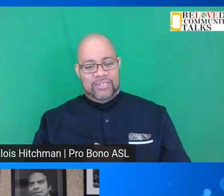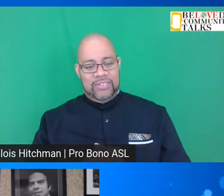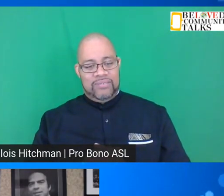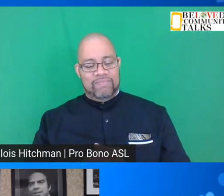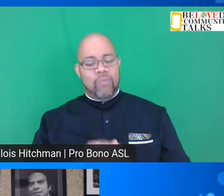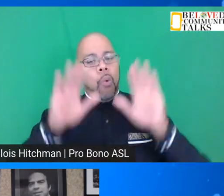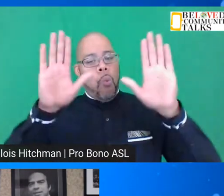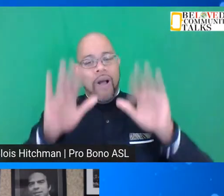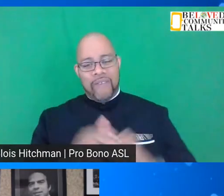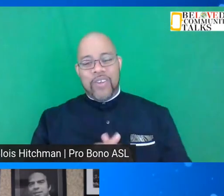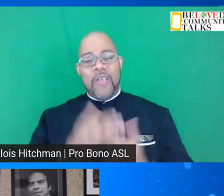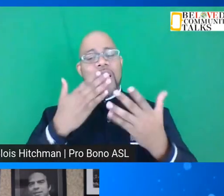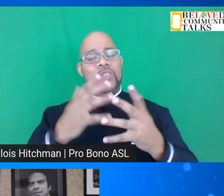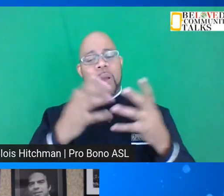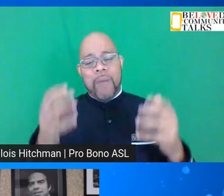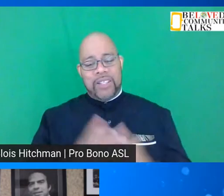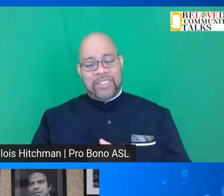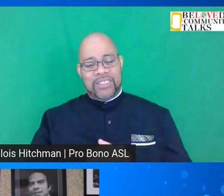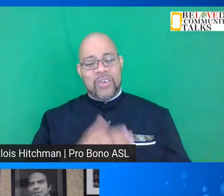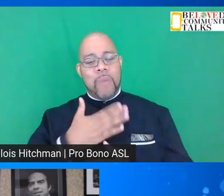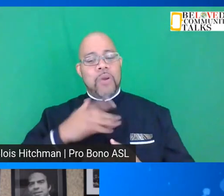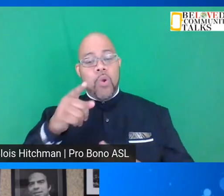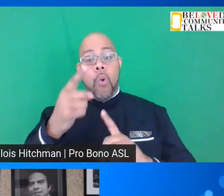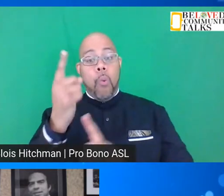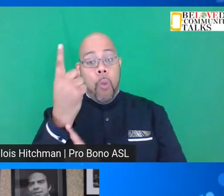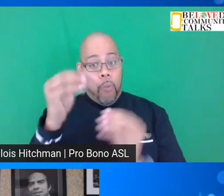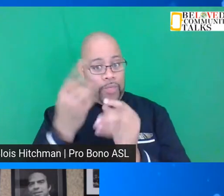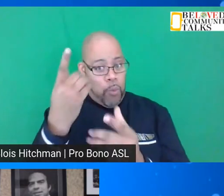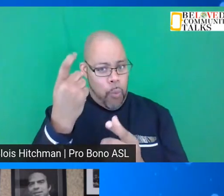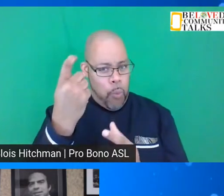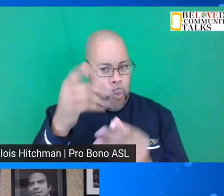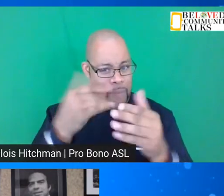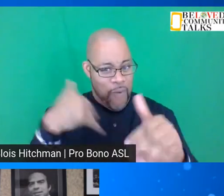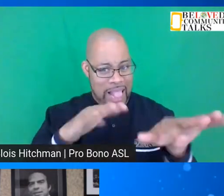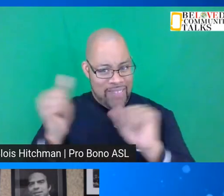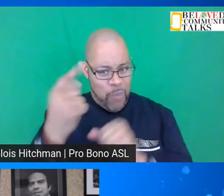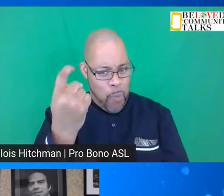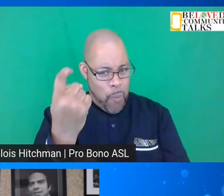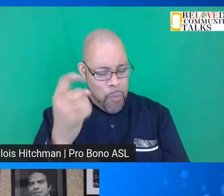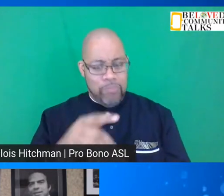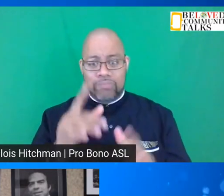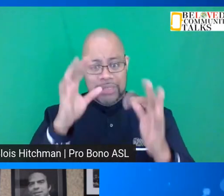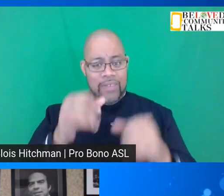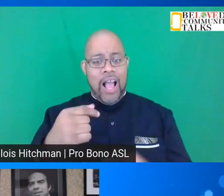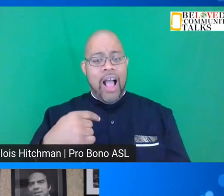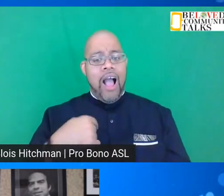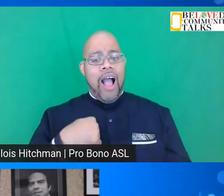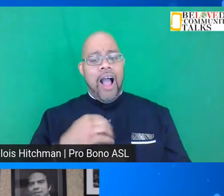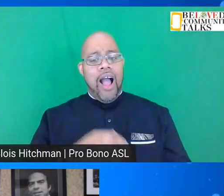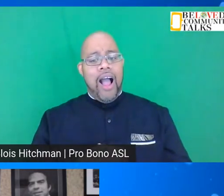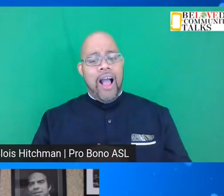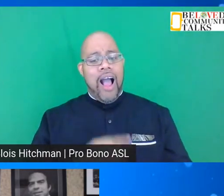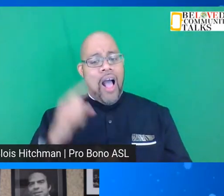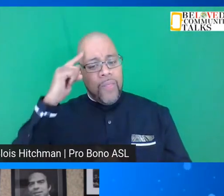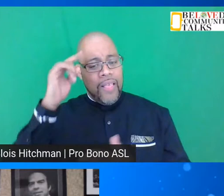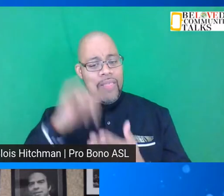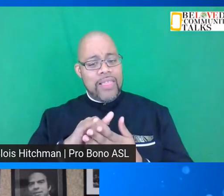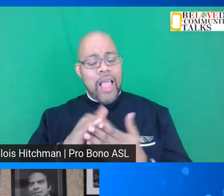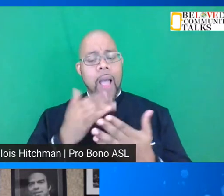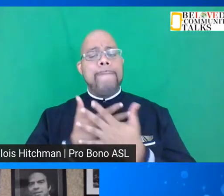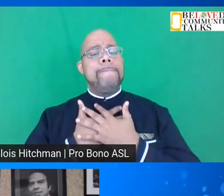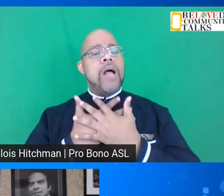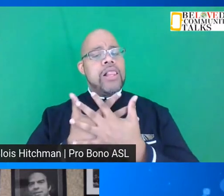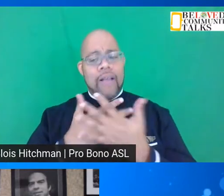Excellent sir. Thank you so much. We appreciate having you with us. Absolutely. I think the beloved